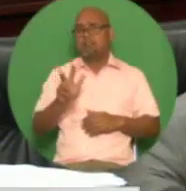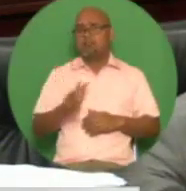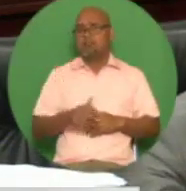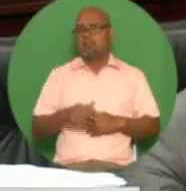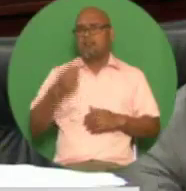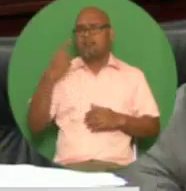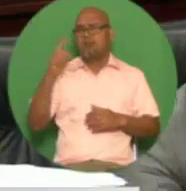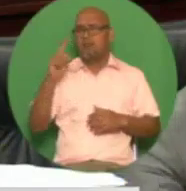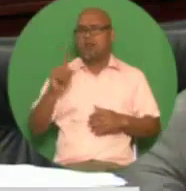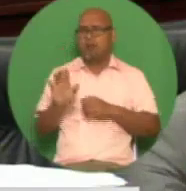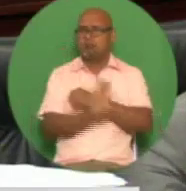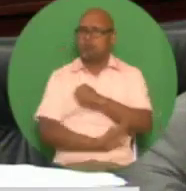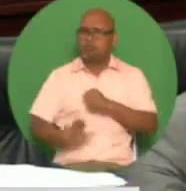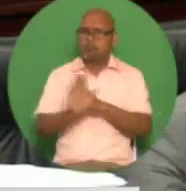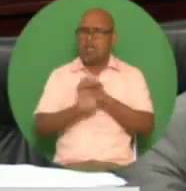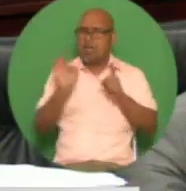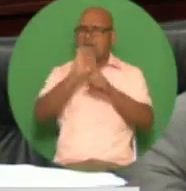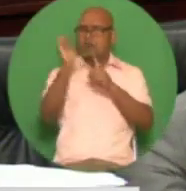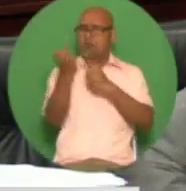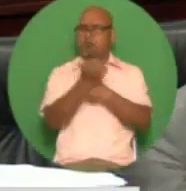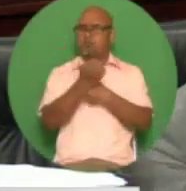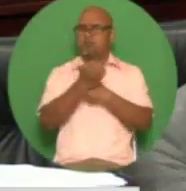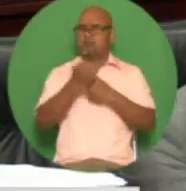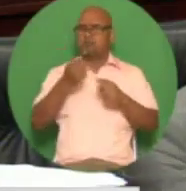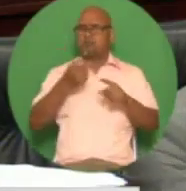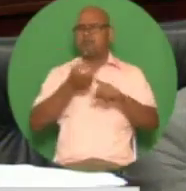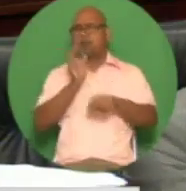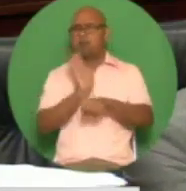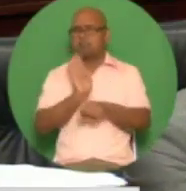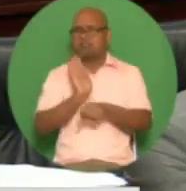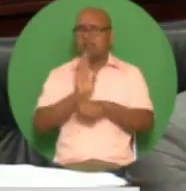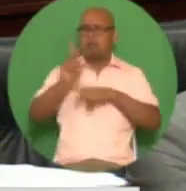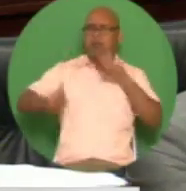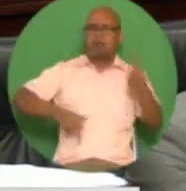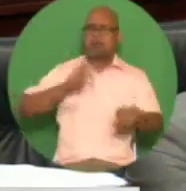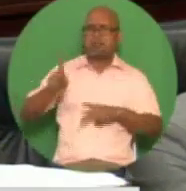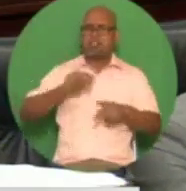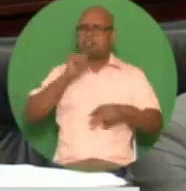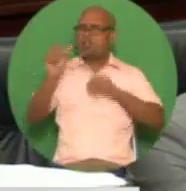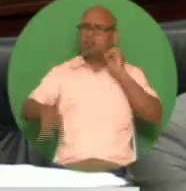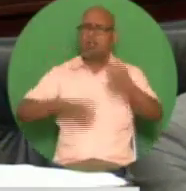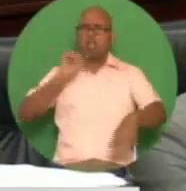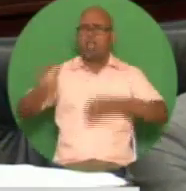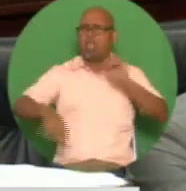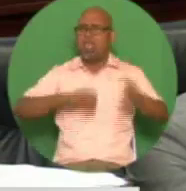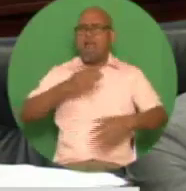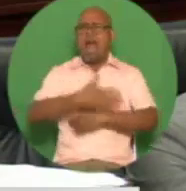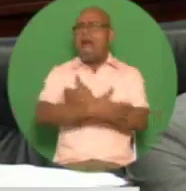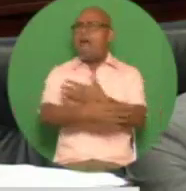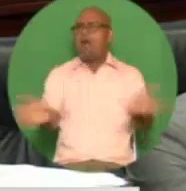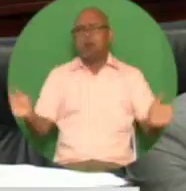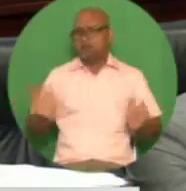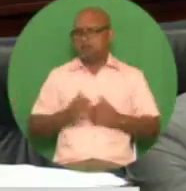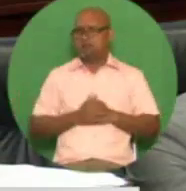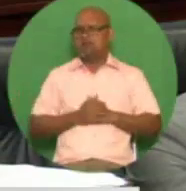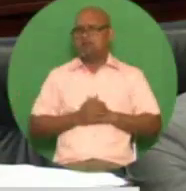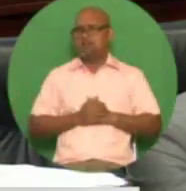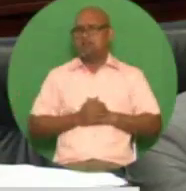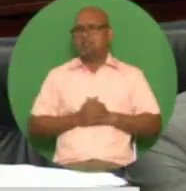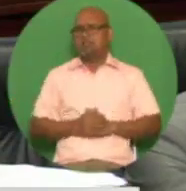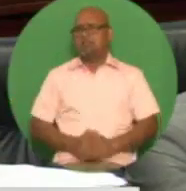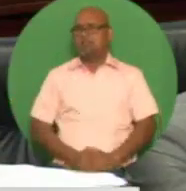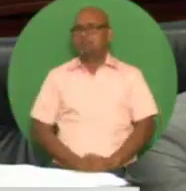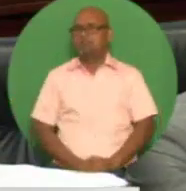from the harmful effects of citizens and corporations from the disposal of waste and effluent given the ongoing challenges with